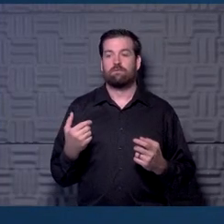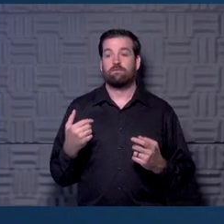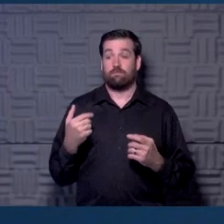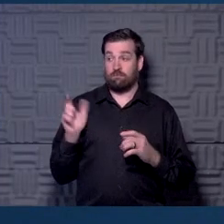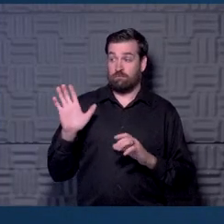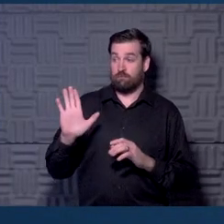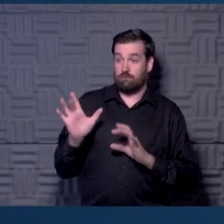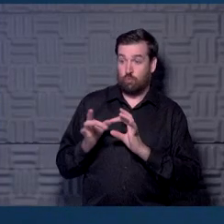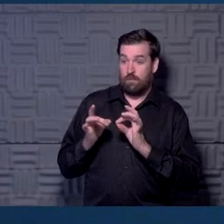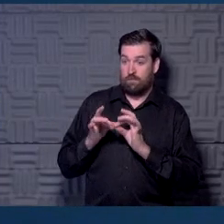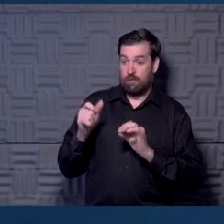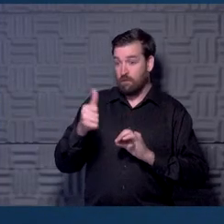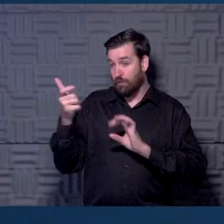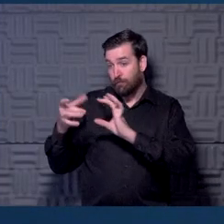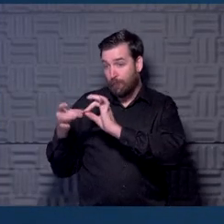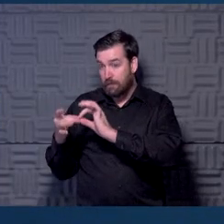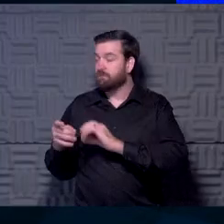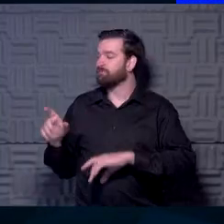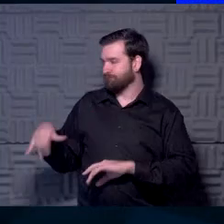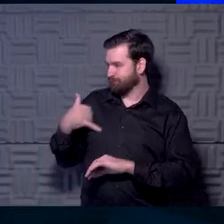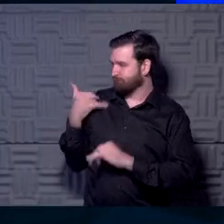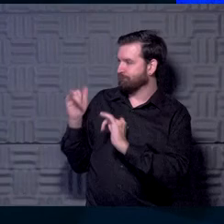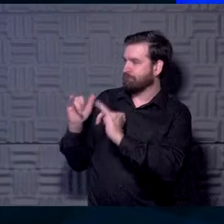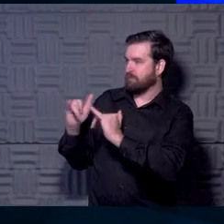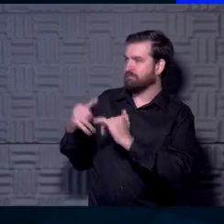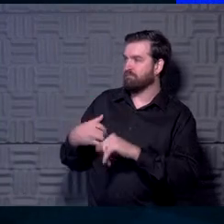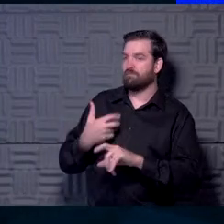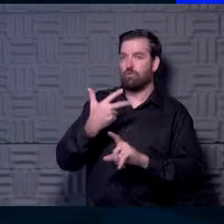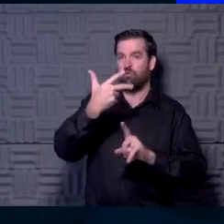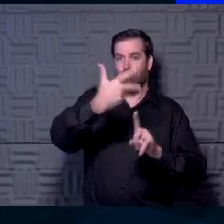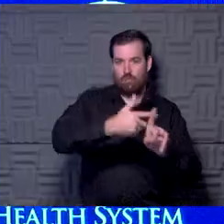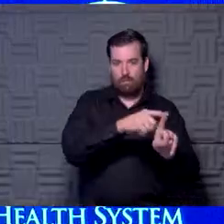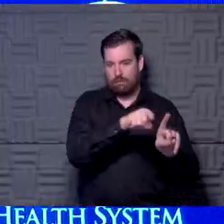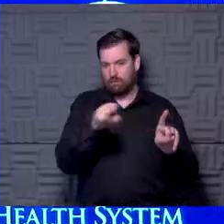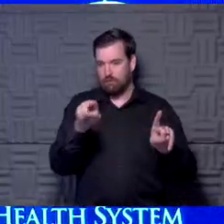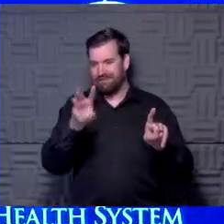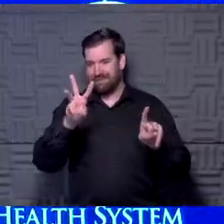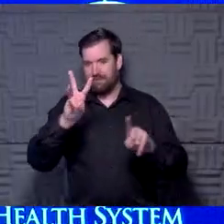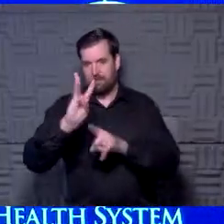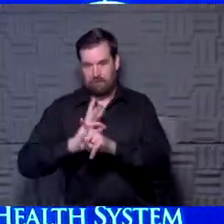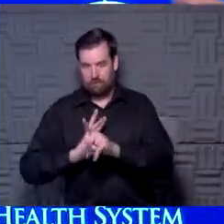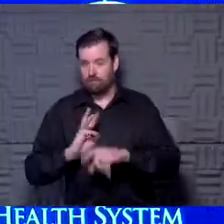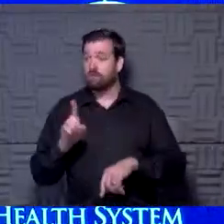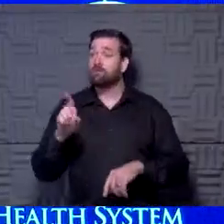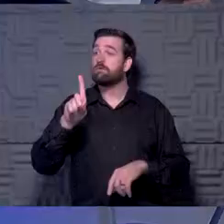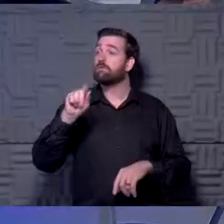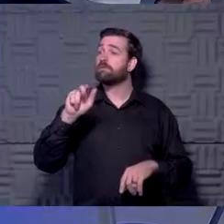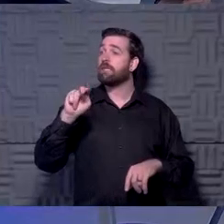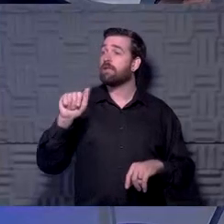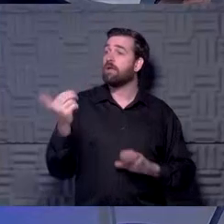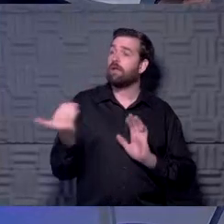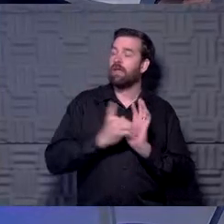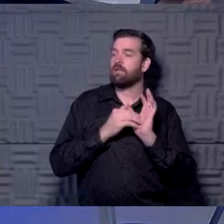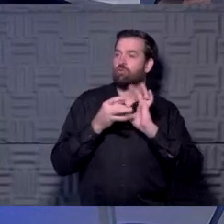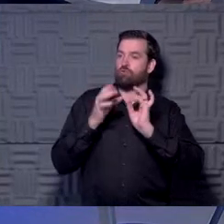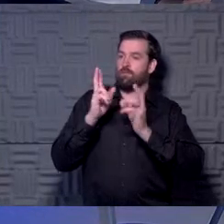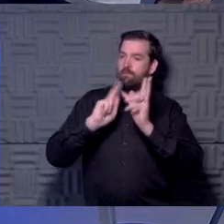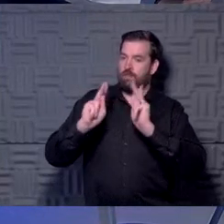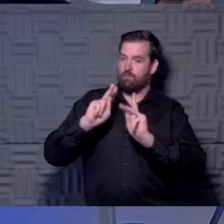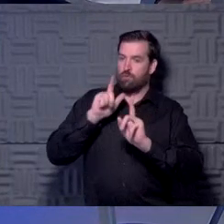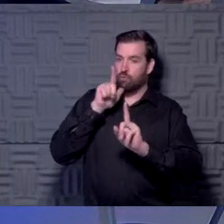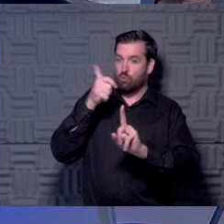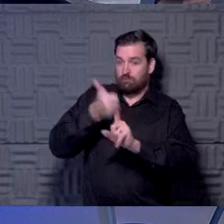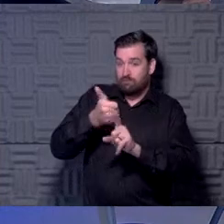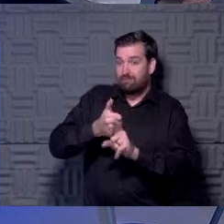that you've made and others have made. Yeah, that's what I'm saying. It's got to be a three to six month thing. And that's the thing that concerns me. Dana, again, we're talking about people who are positive